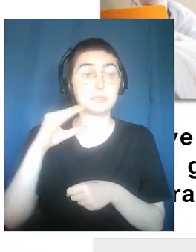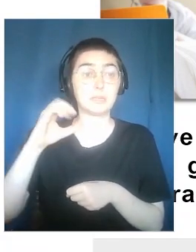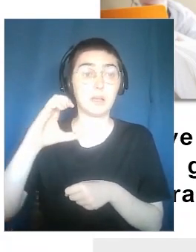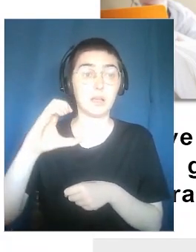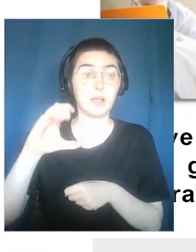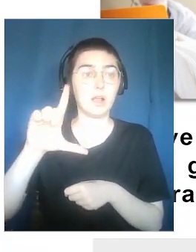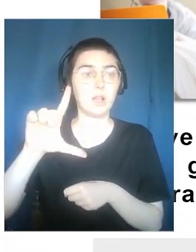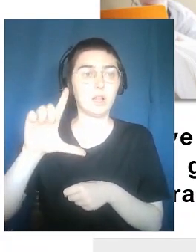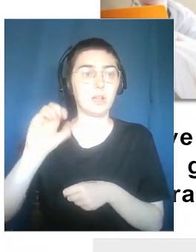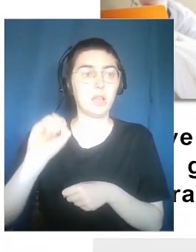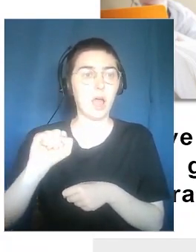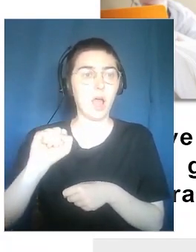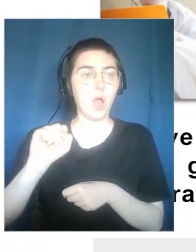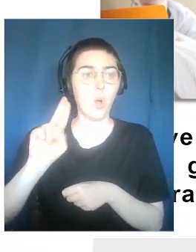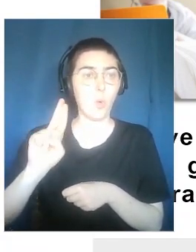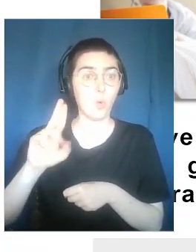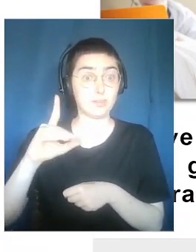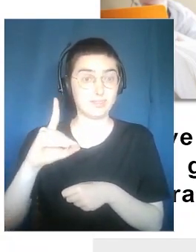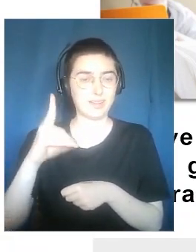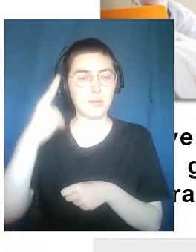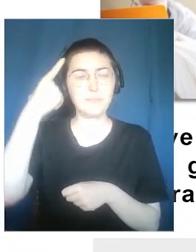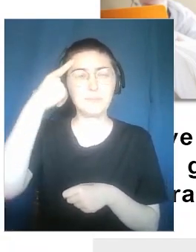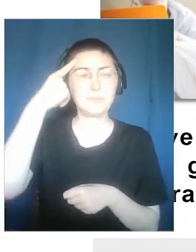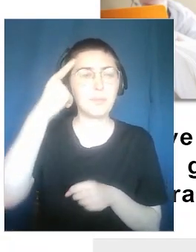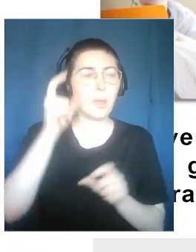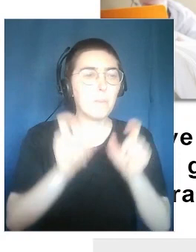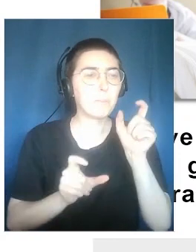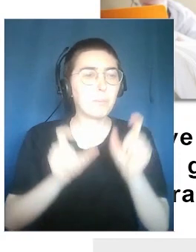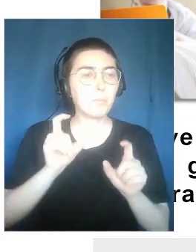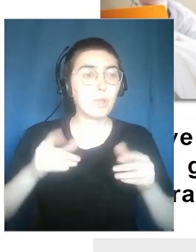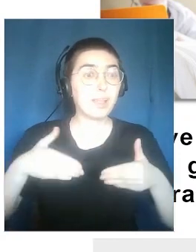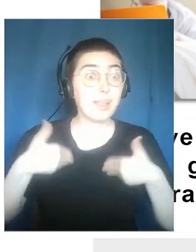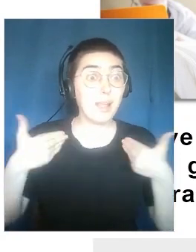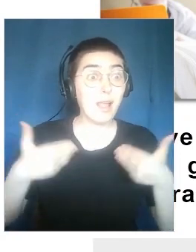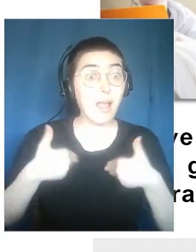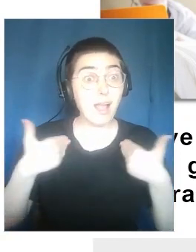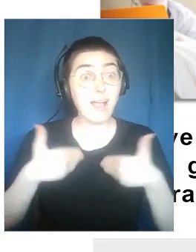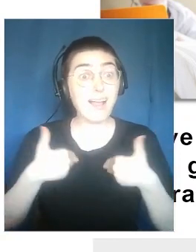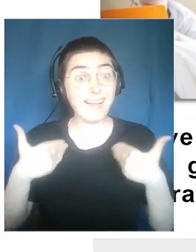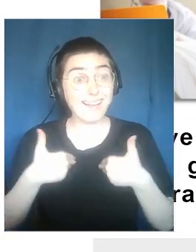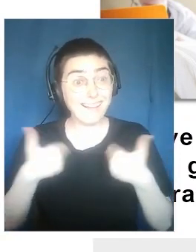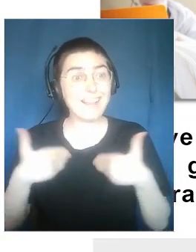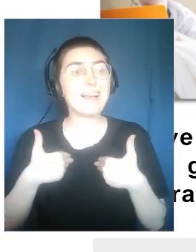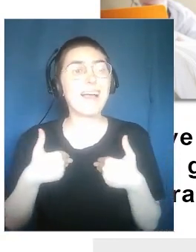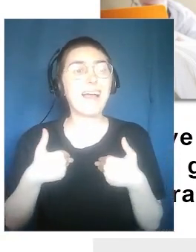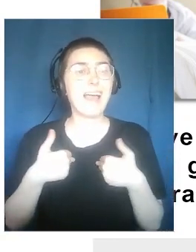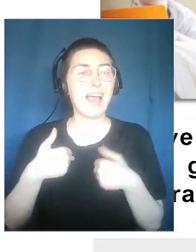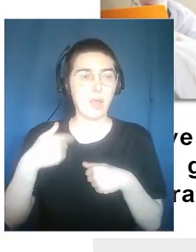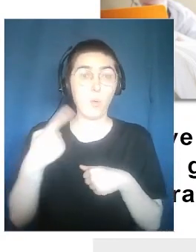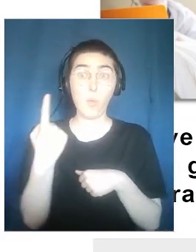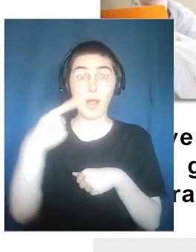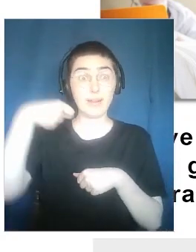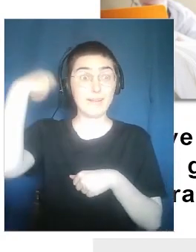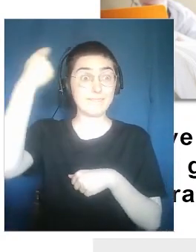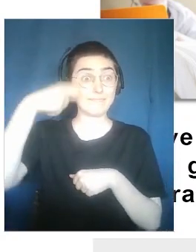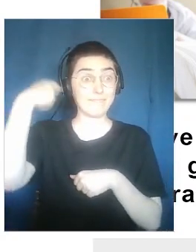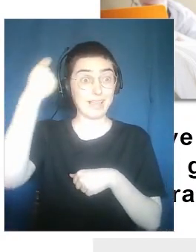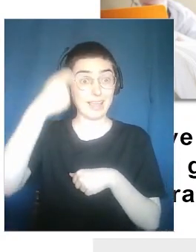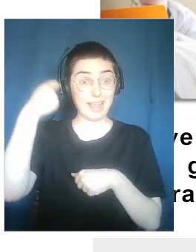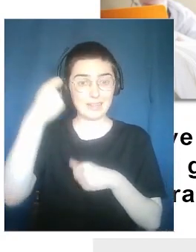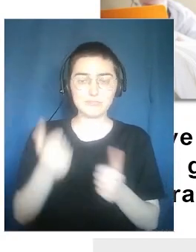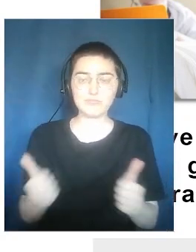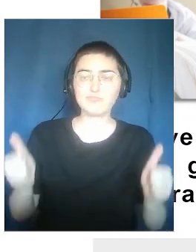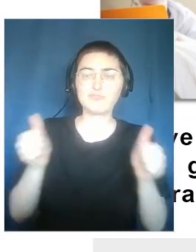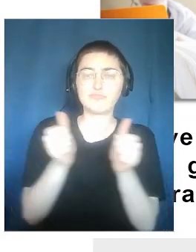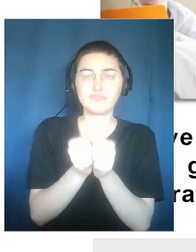consider the cloud experience, for example when young generation, the youth, watch a movie together,